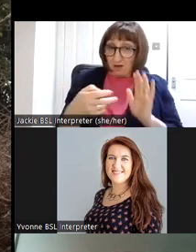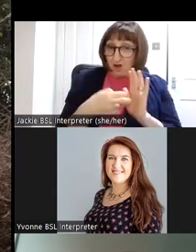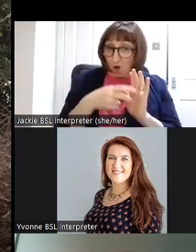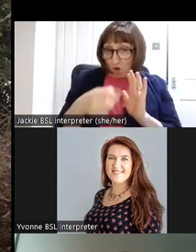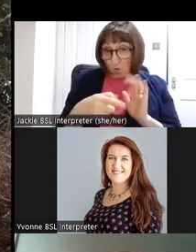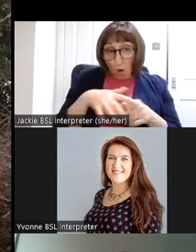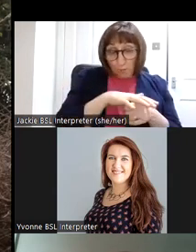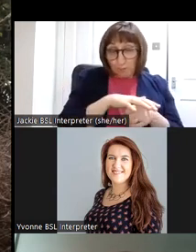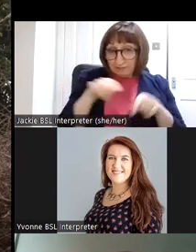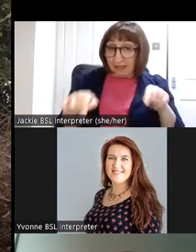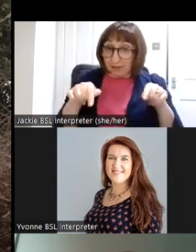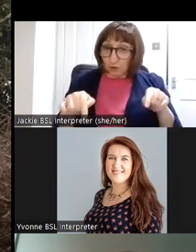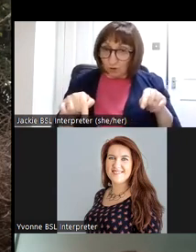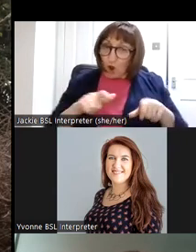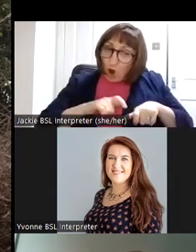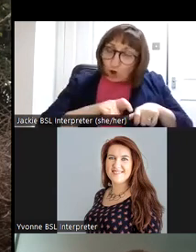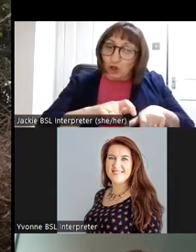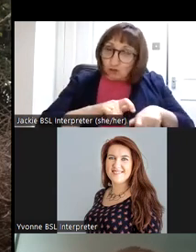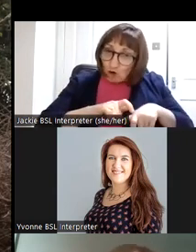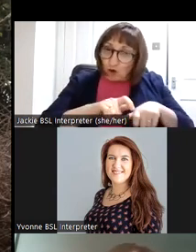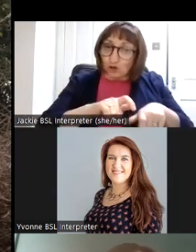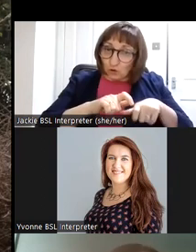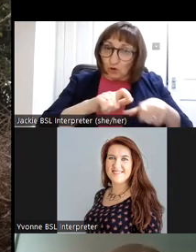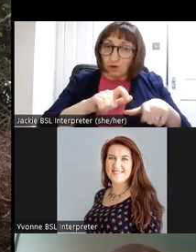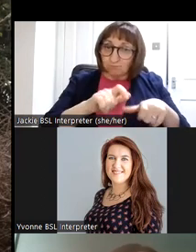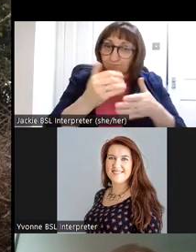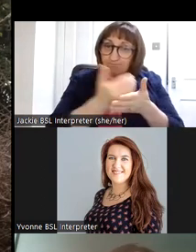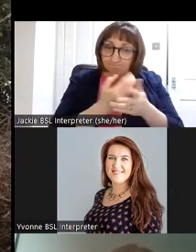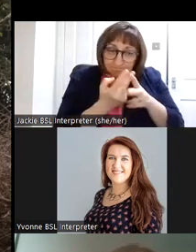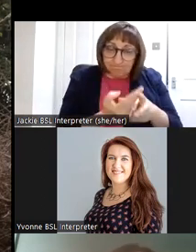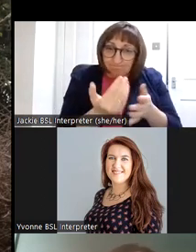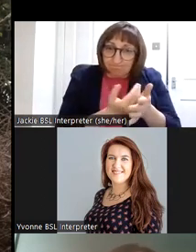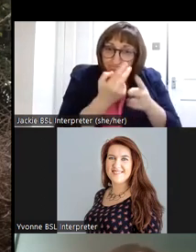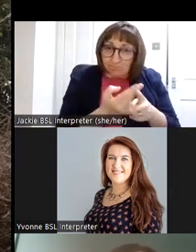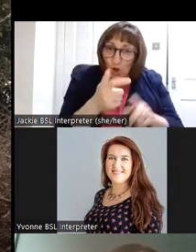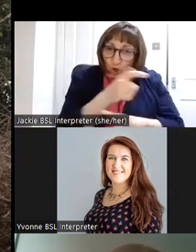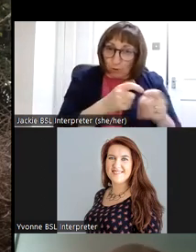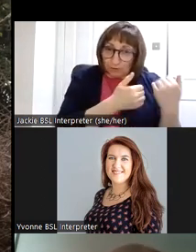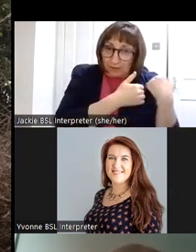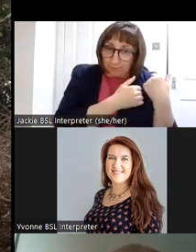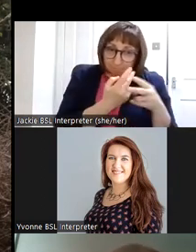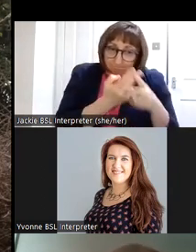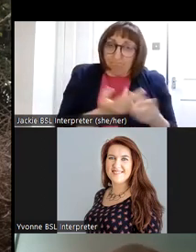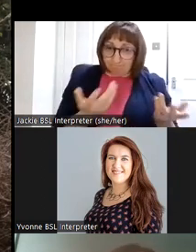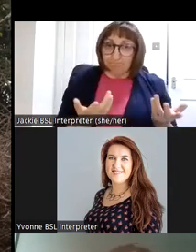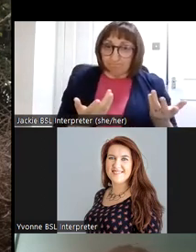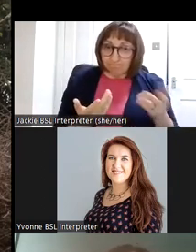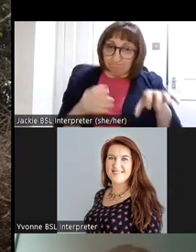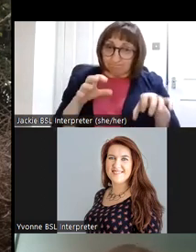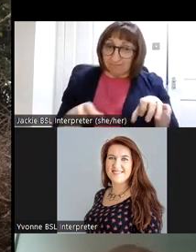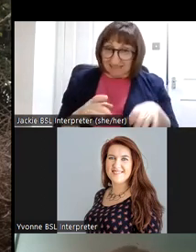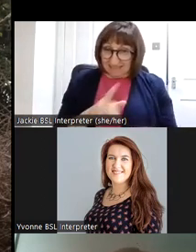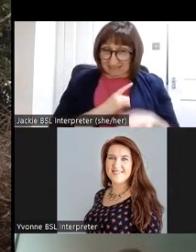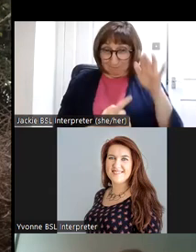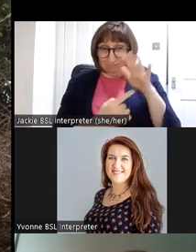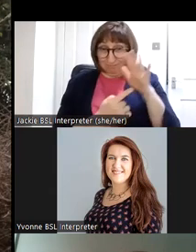sites will now continue to be you know looked after by the community and that is really what